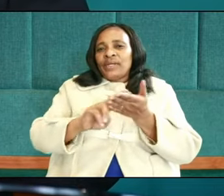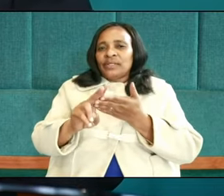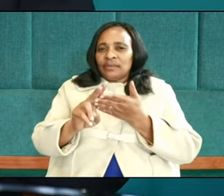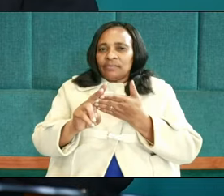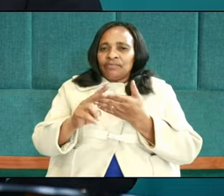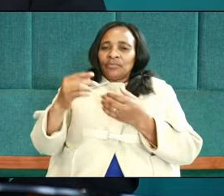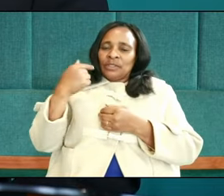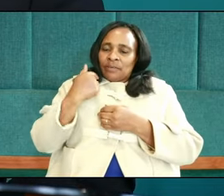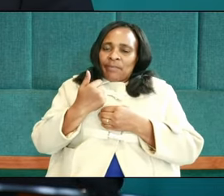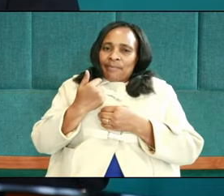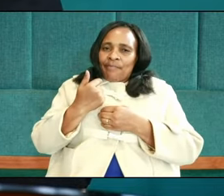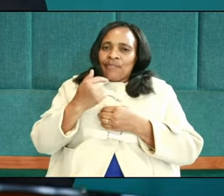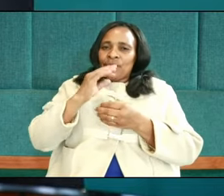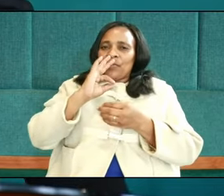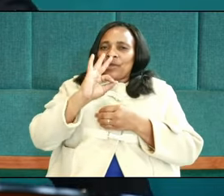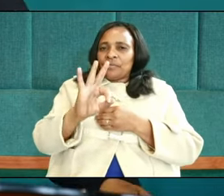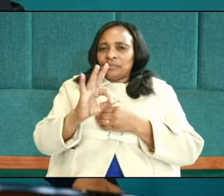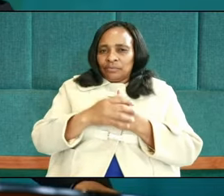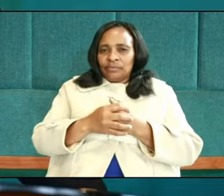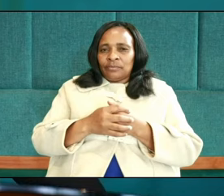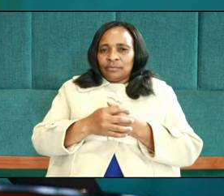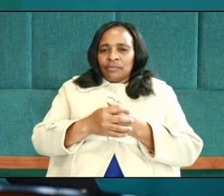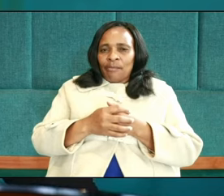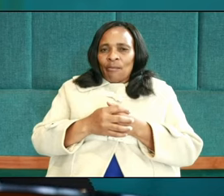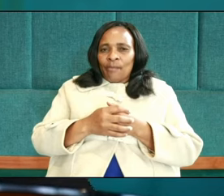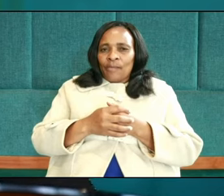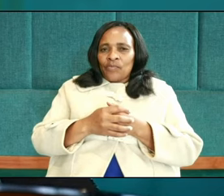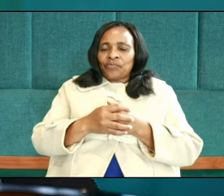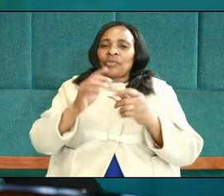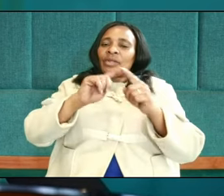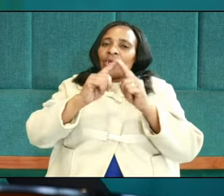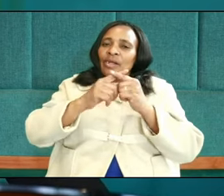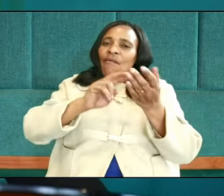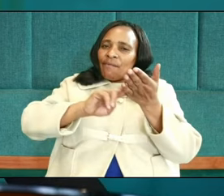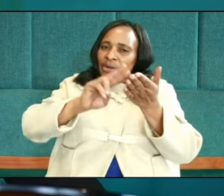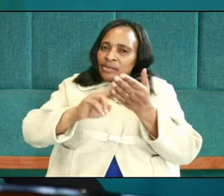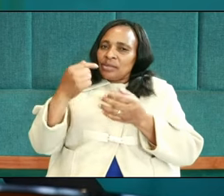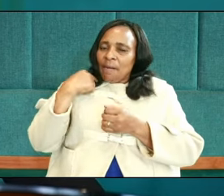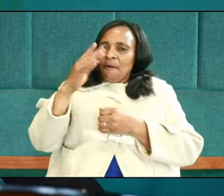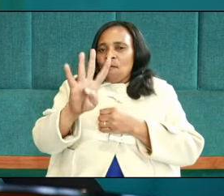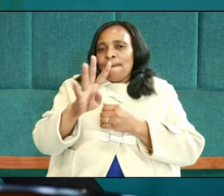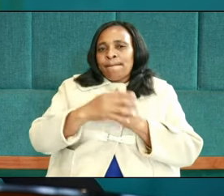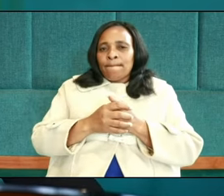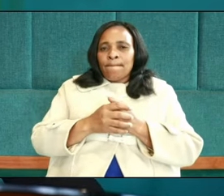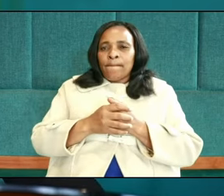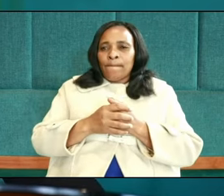number 3, and verse number 4.